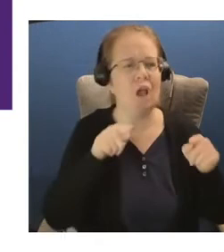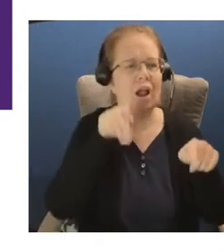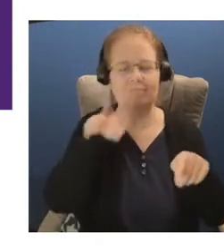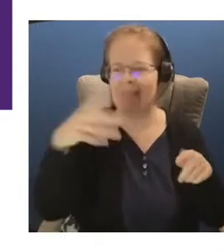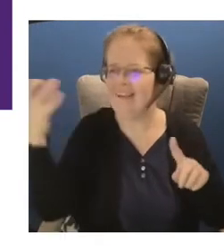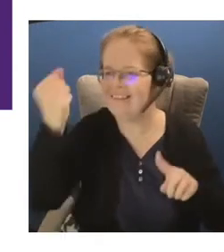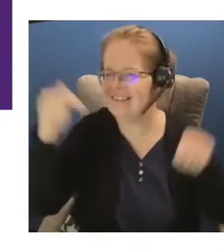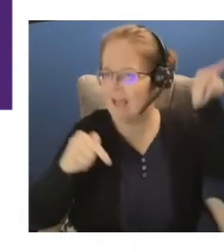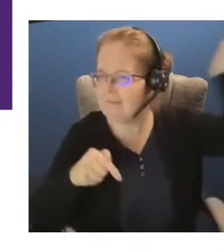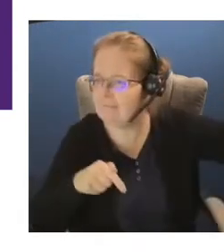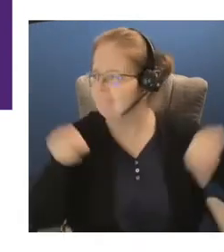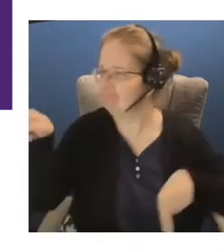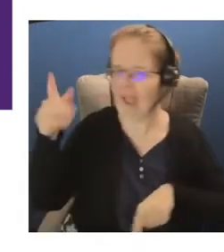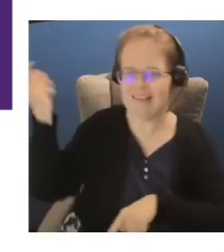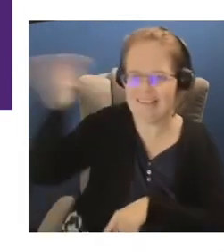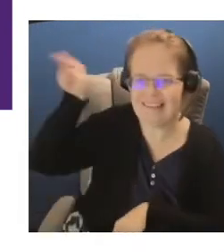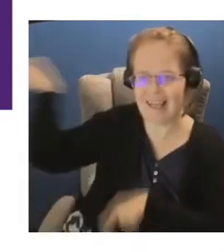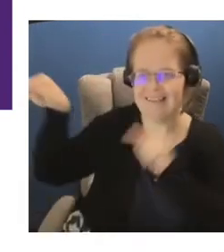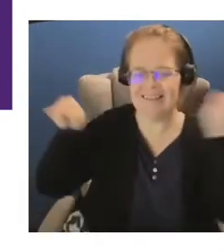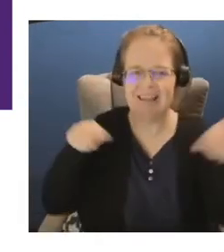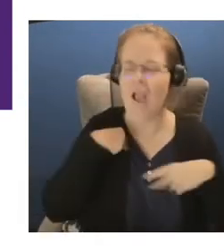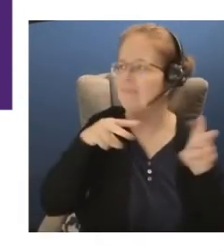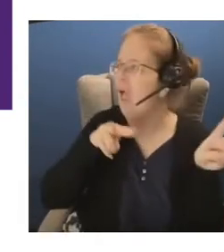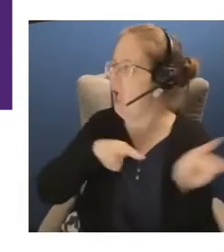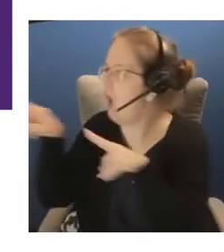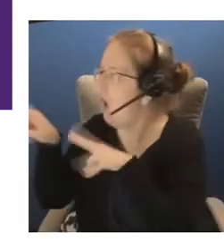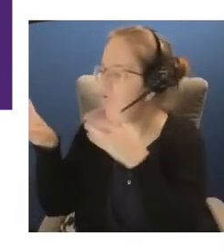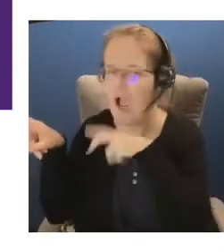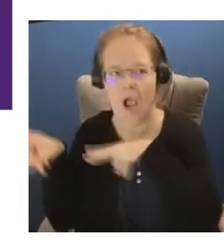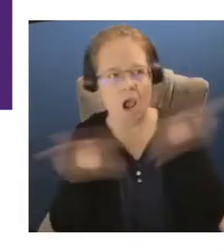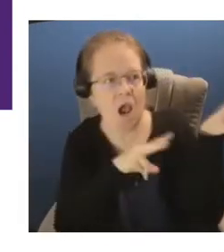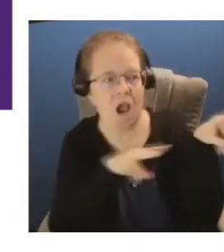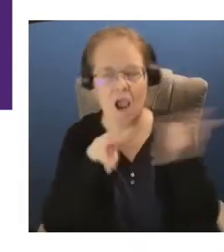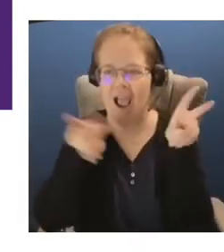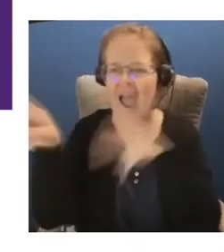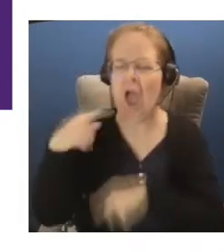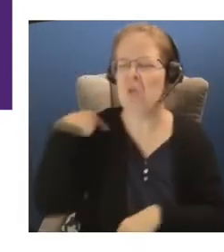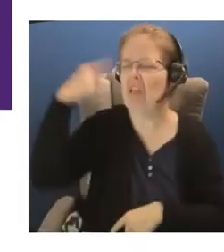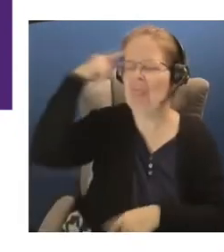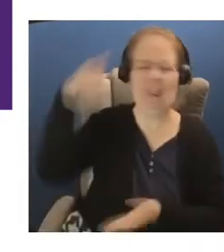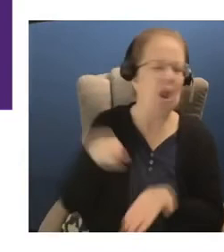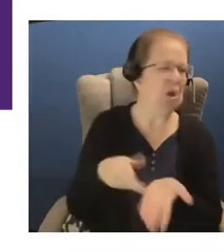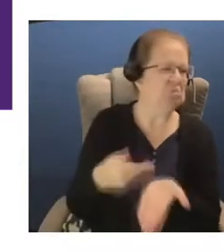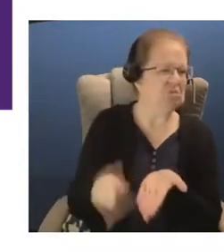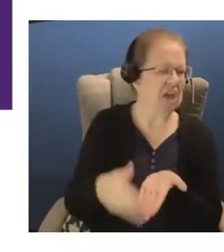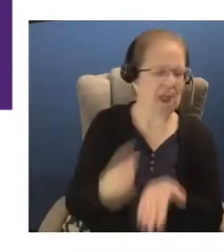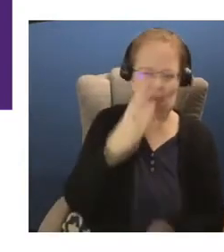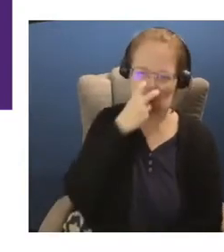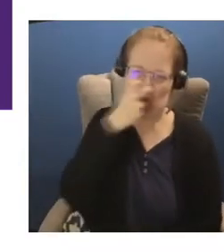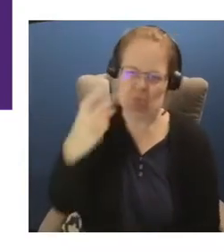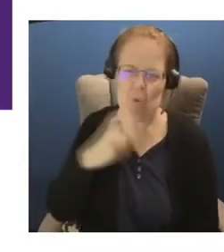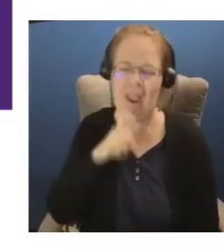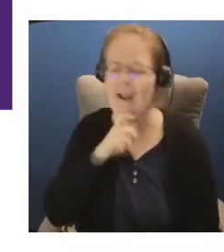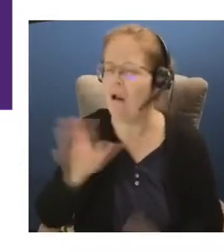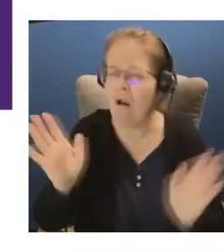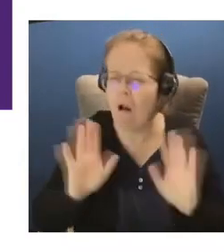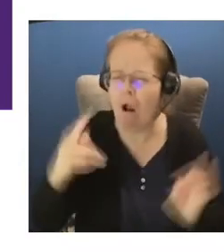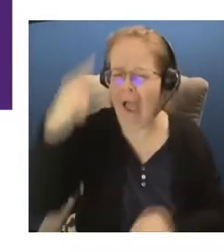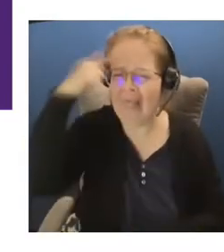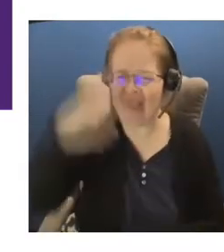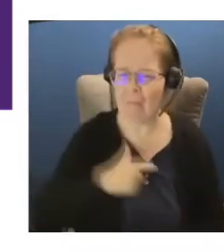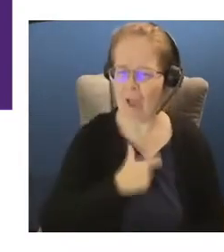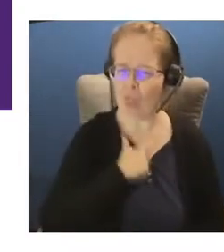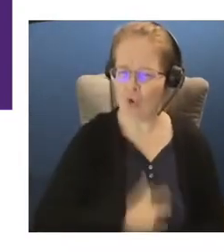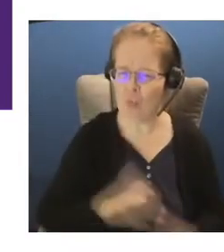widely successful for why they're successful, not just because of their sales numbers, but because they are fostering human connection. Yeah.